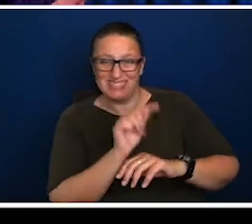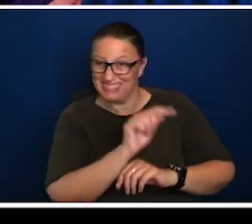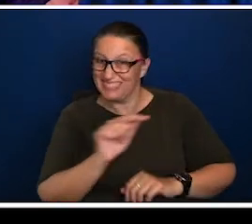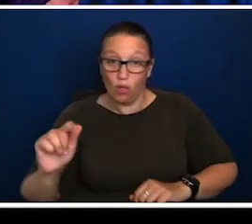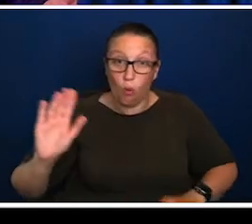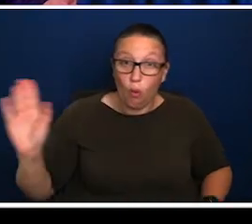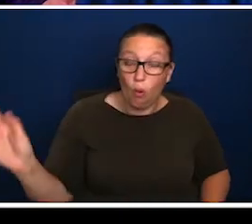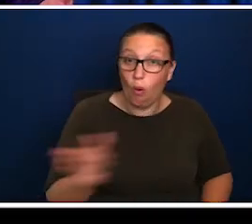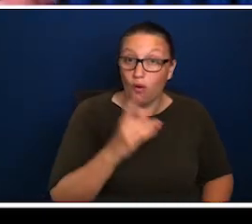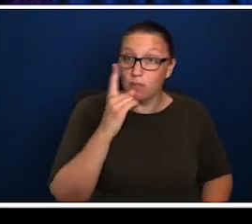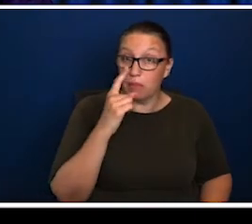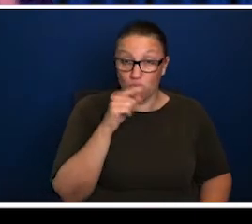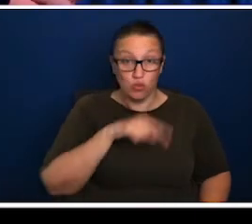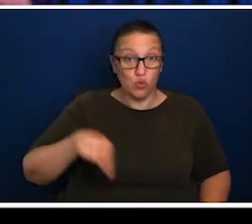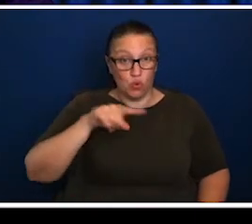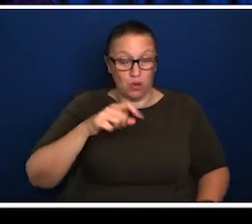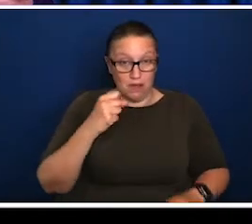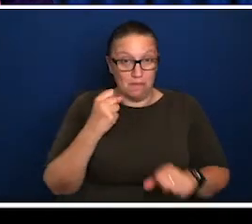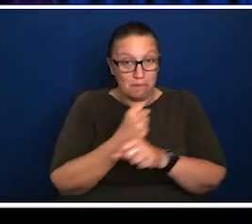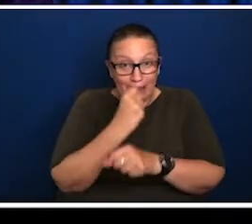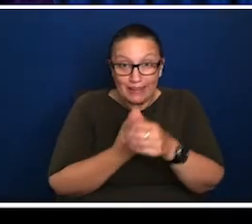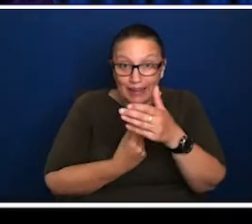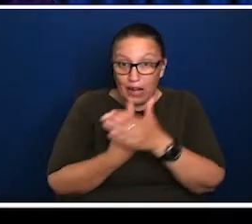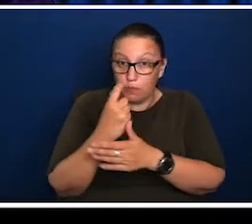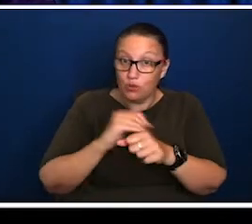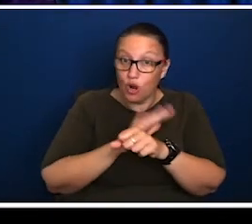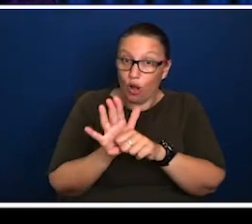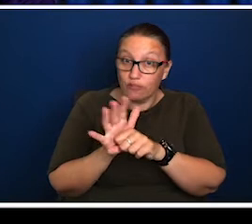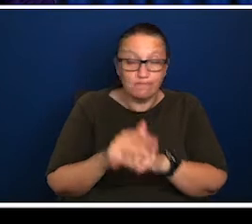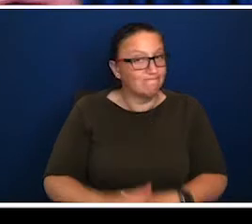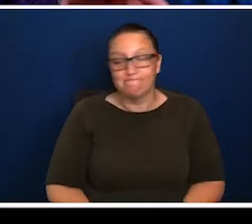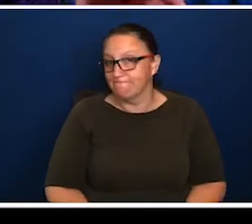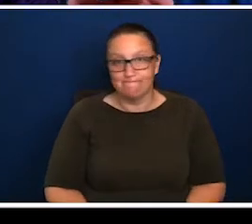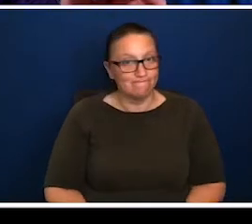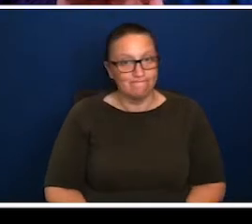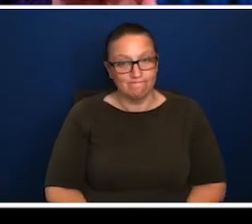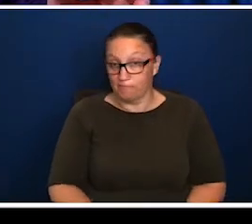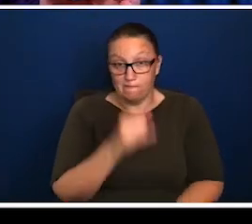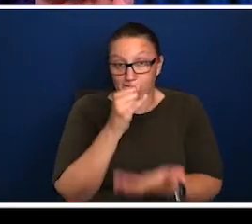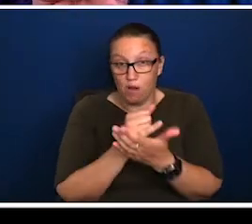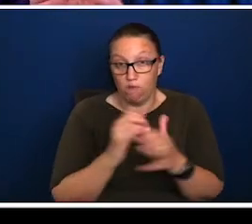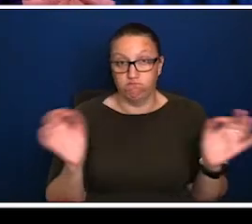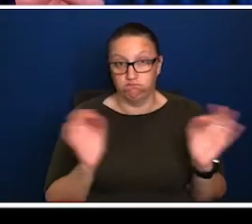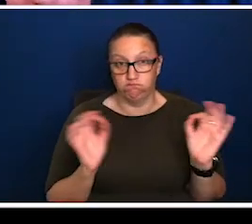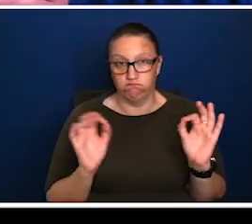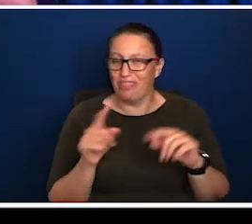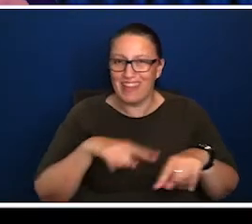a cinema to watch a motion picture, all the people attached to all those transactions, not a single person in any of those transactions